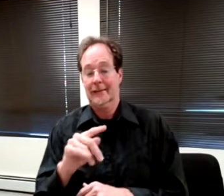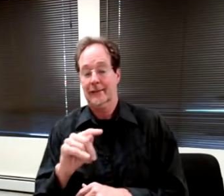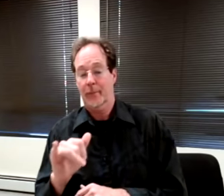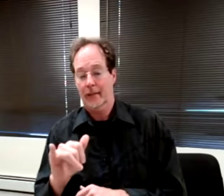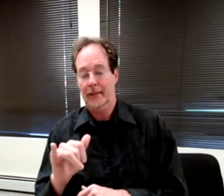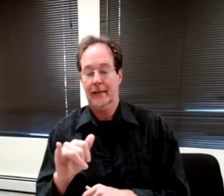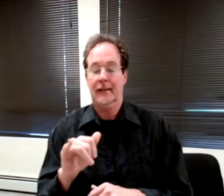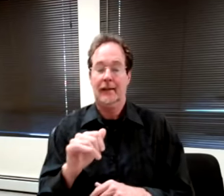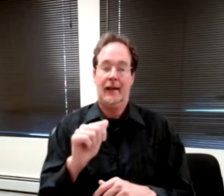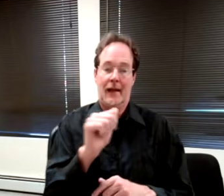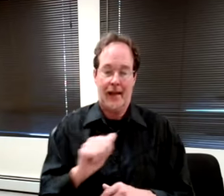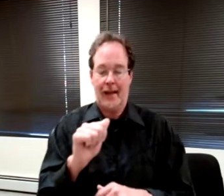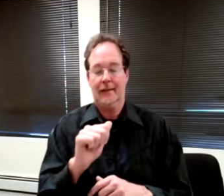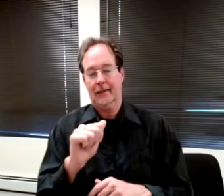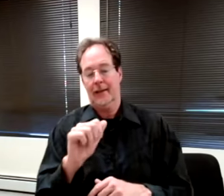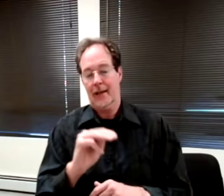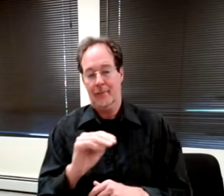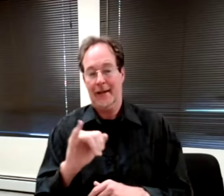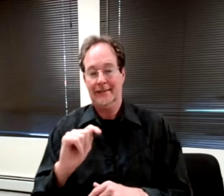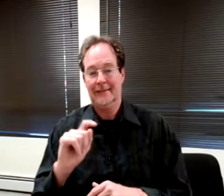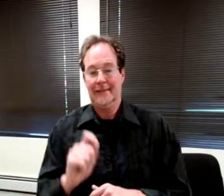And I think we had one final comment.